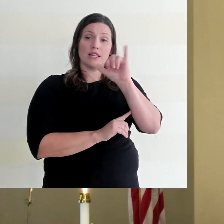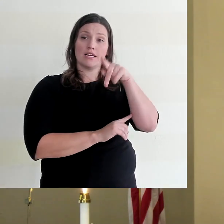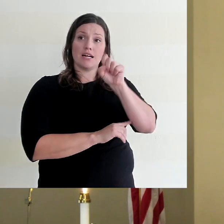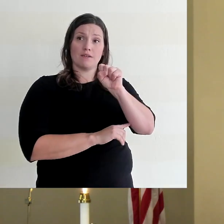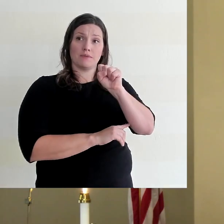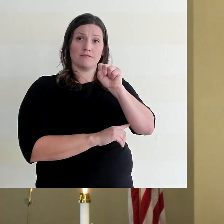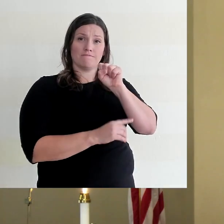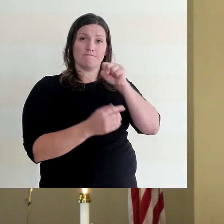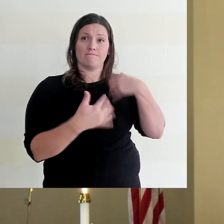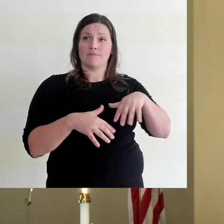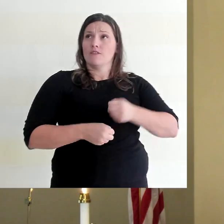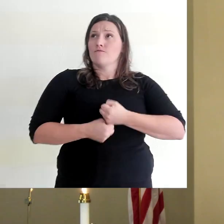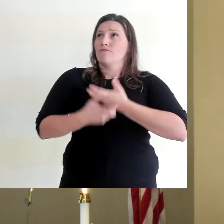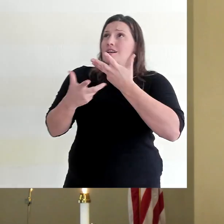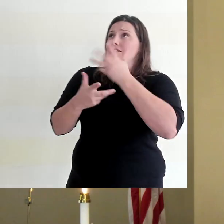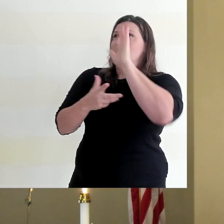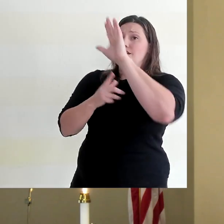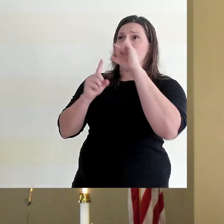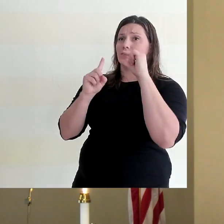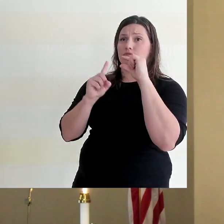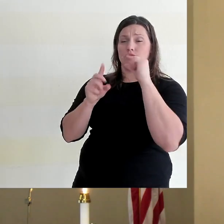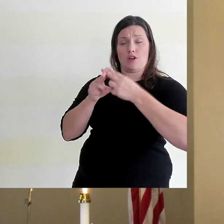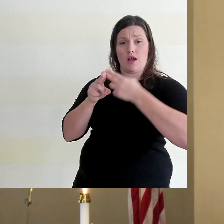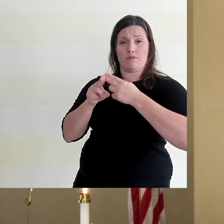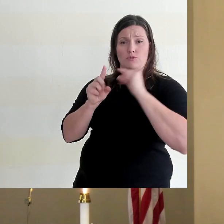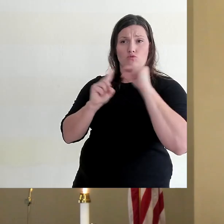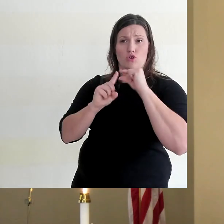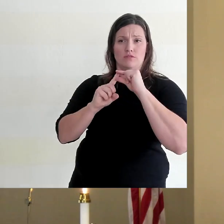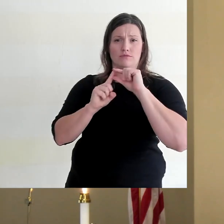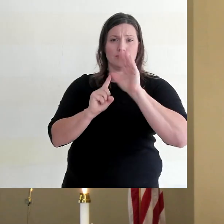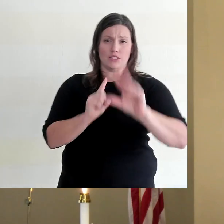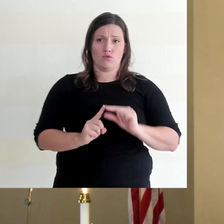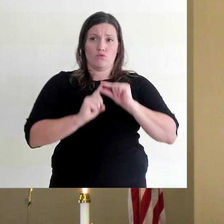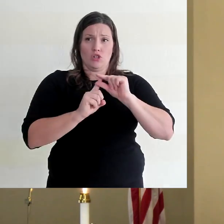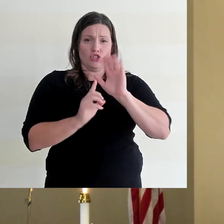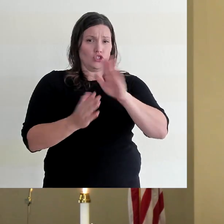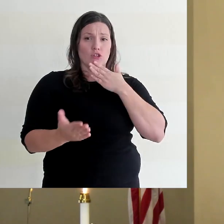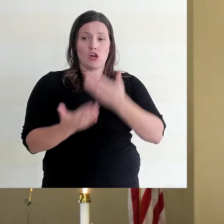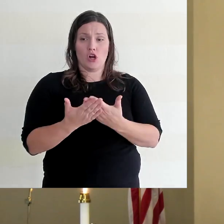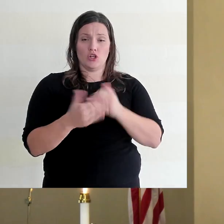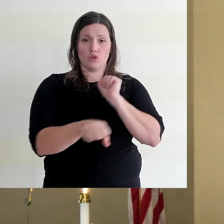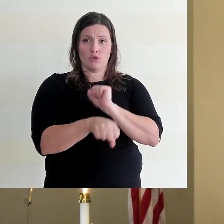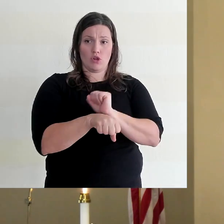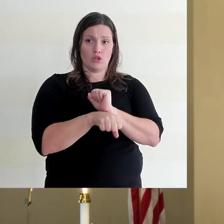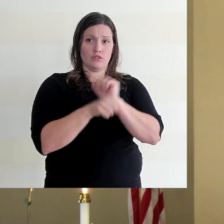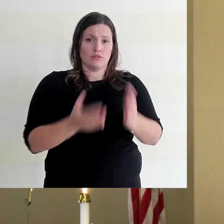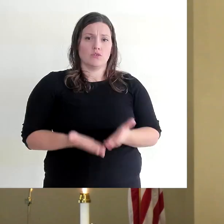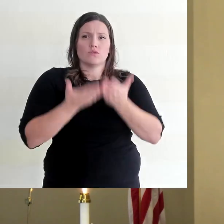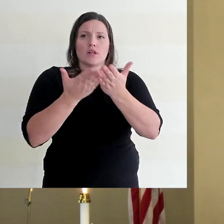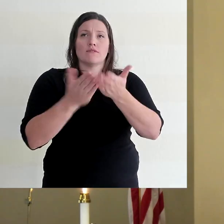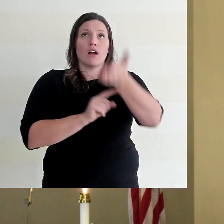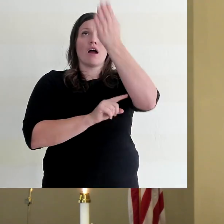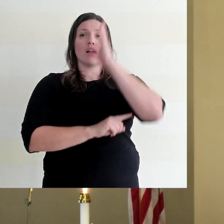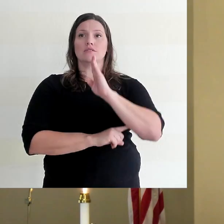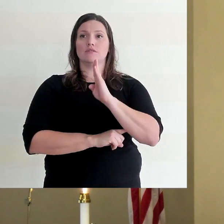confess his name. By your words and by your good works, you offer